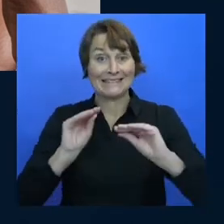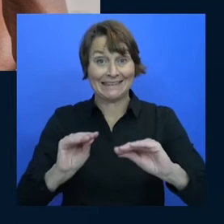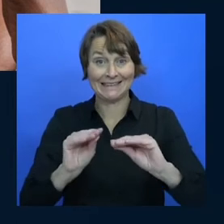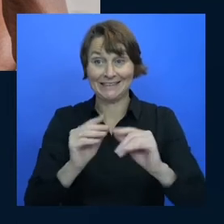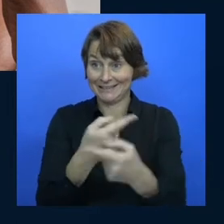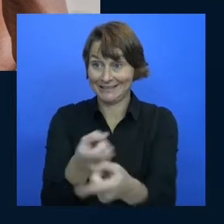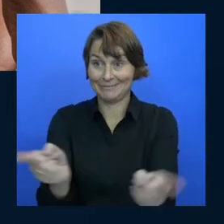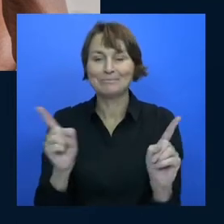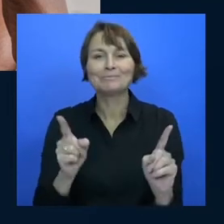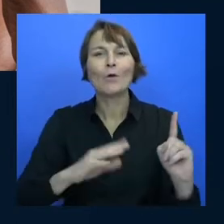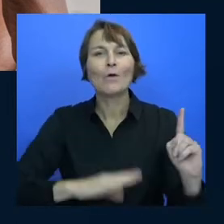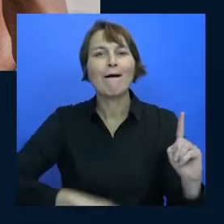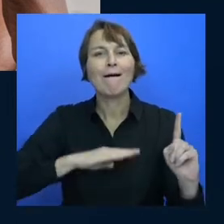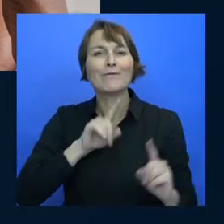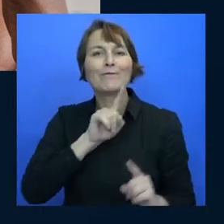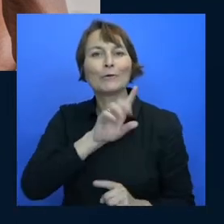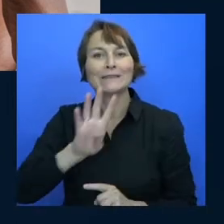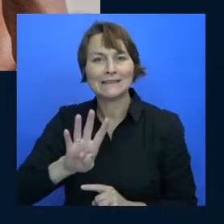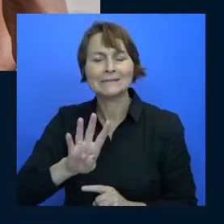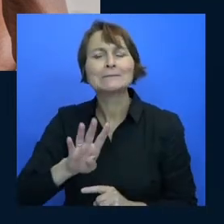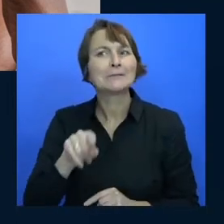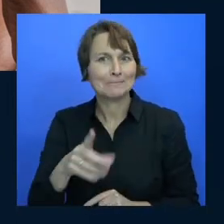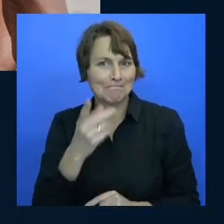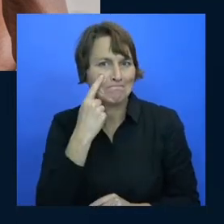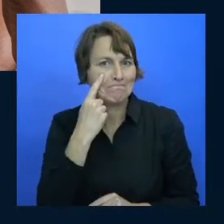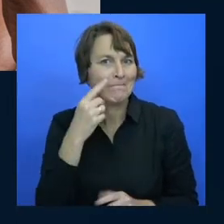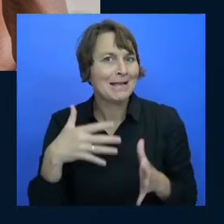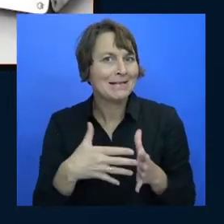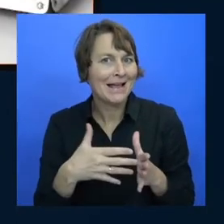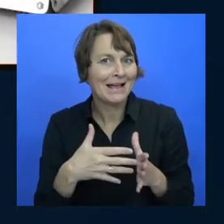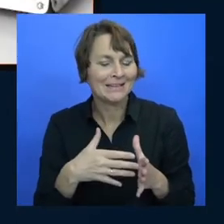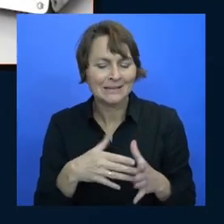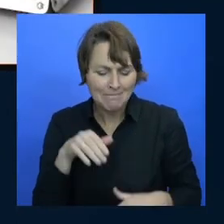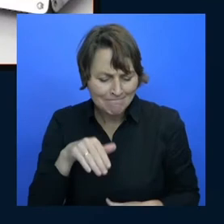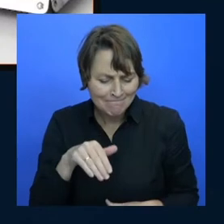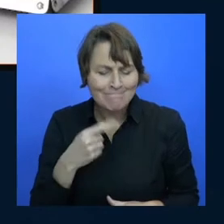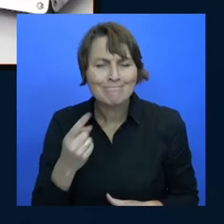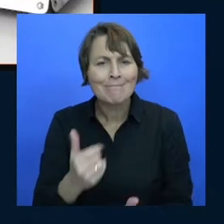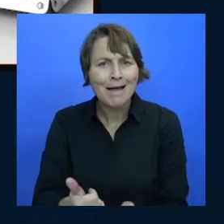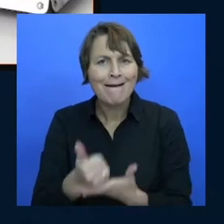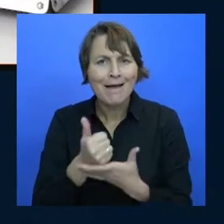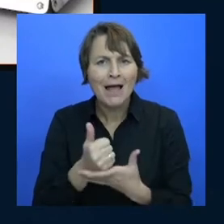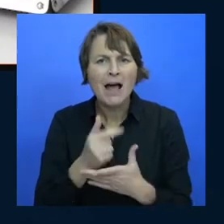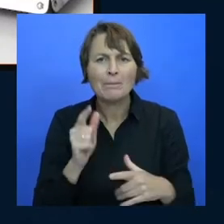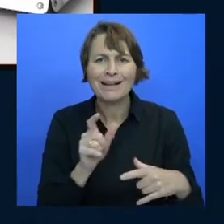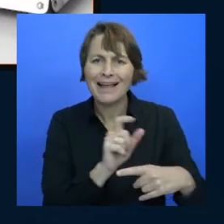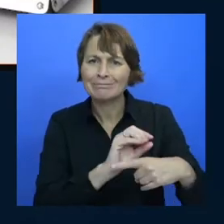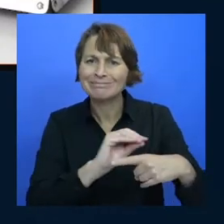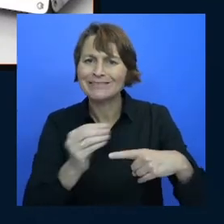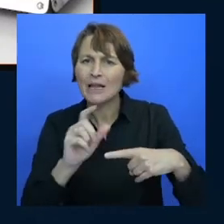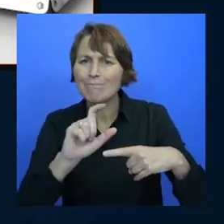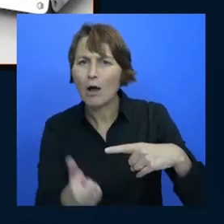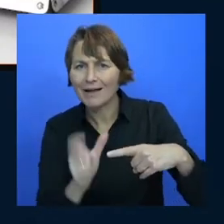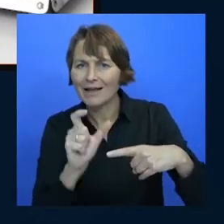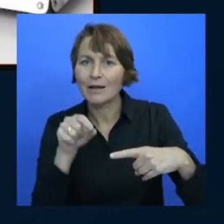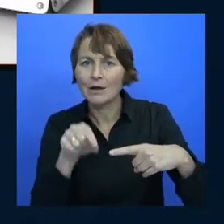hey and actually let's do this I'll test it with you Laura help I need a debugging problem my toaster is broken and I